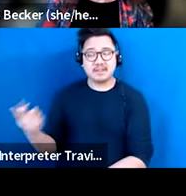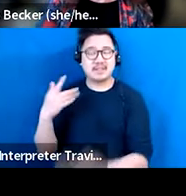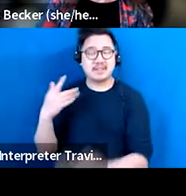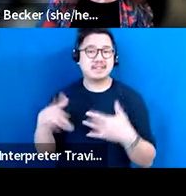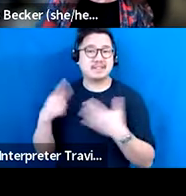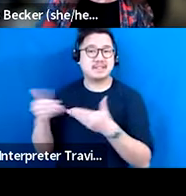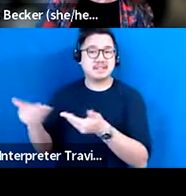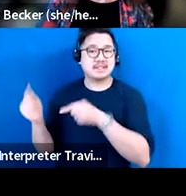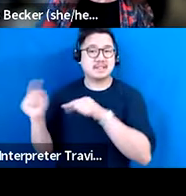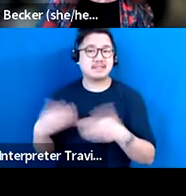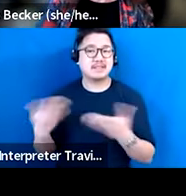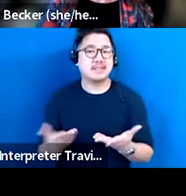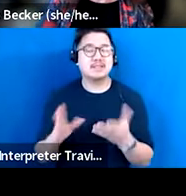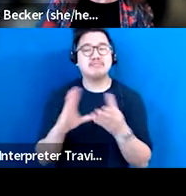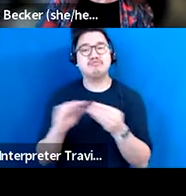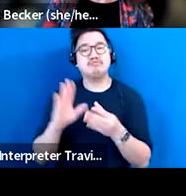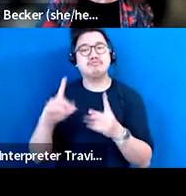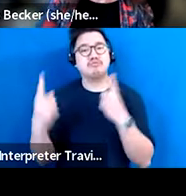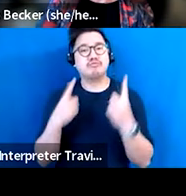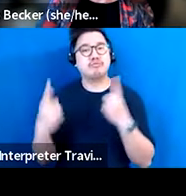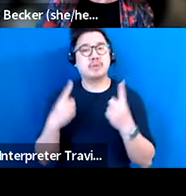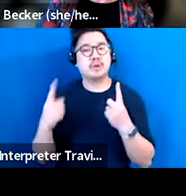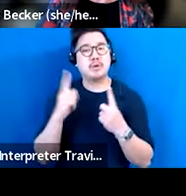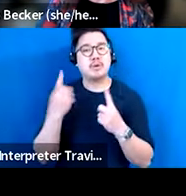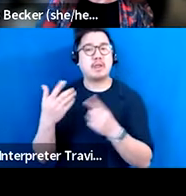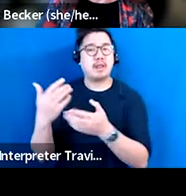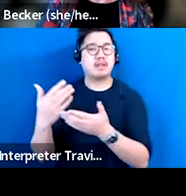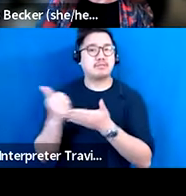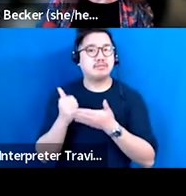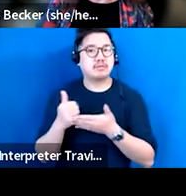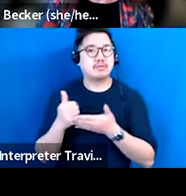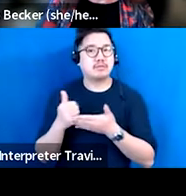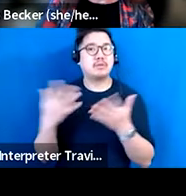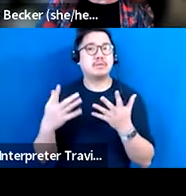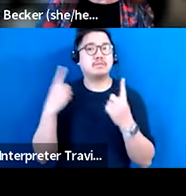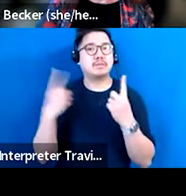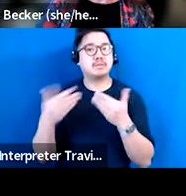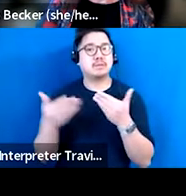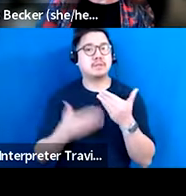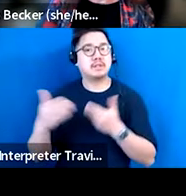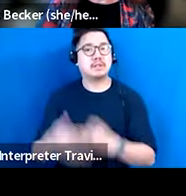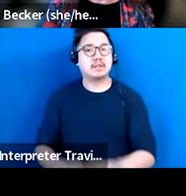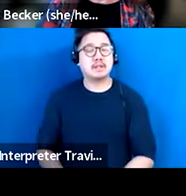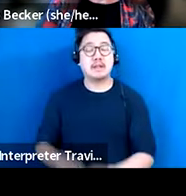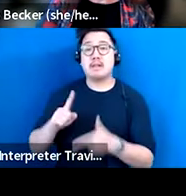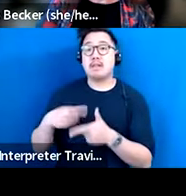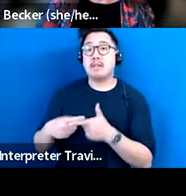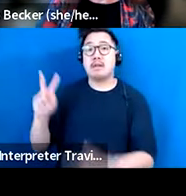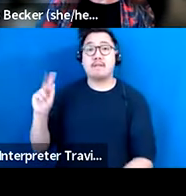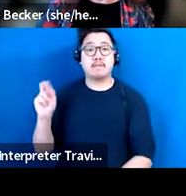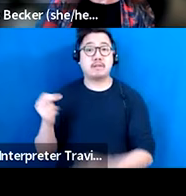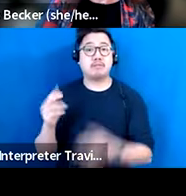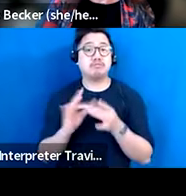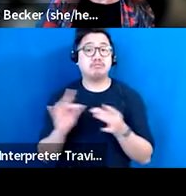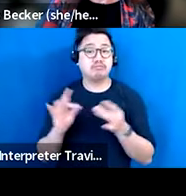share some of her thoughts and takeaways and some framing for what might come next. And then following Vivian's remarks, we will all remain on the